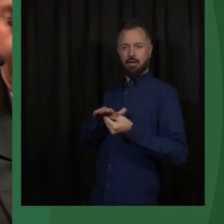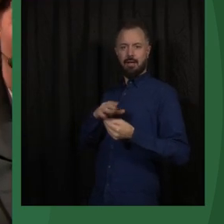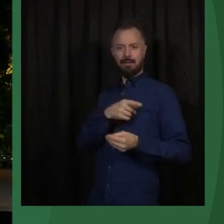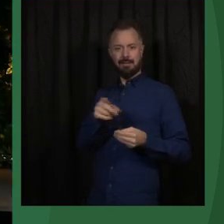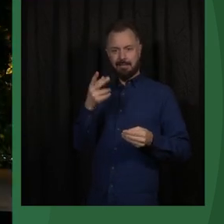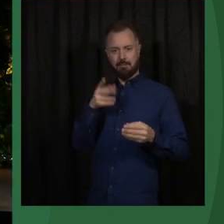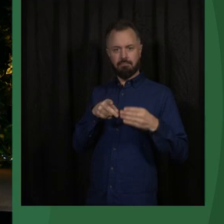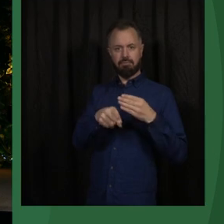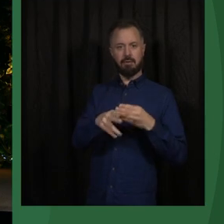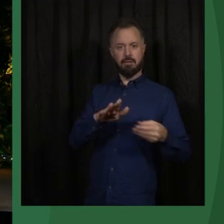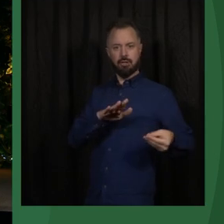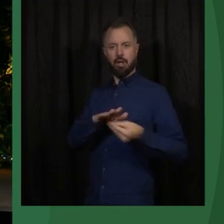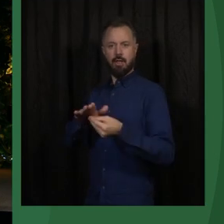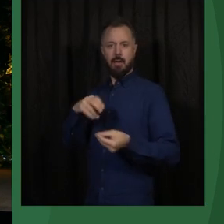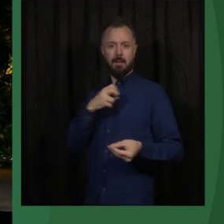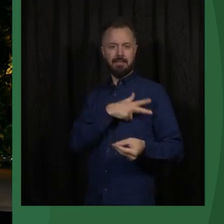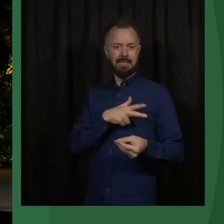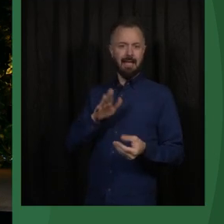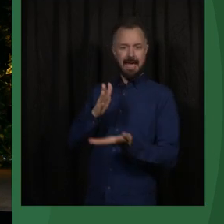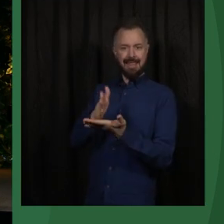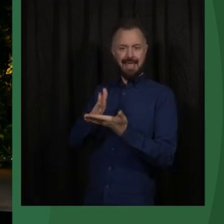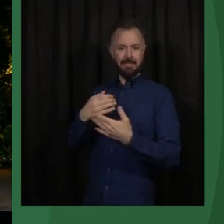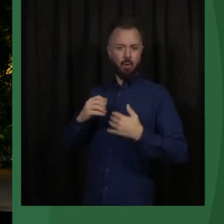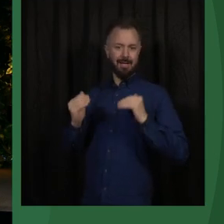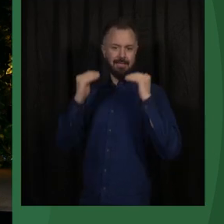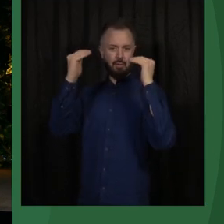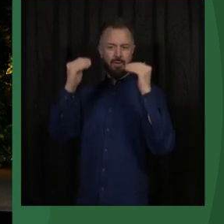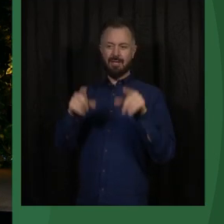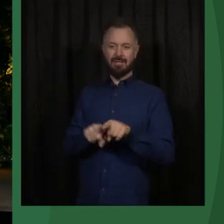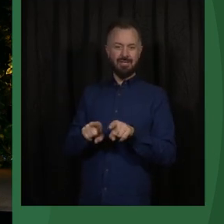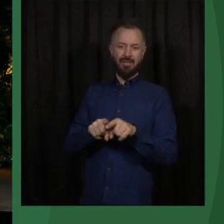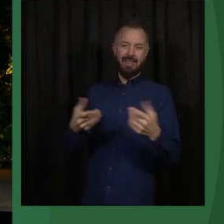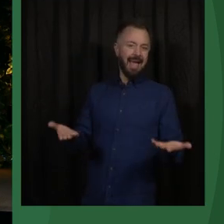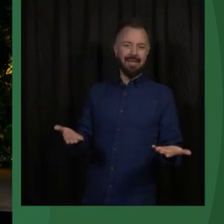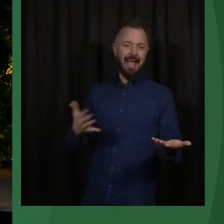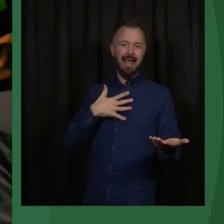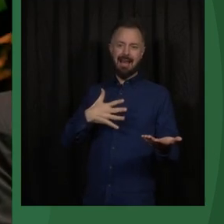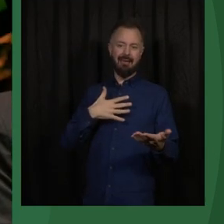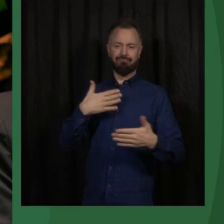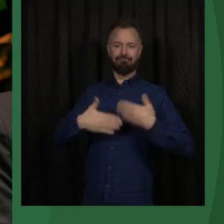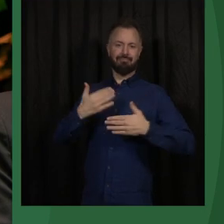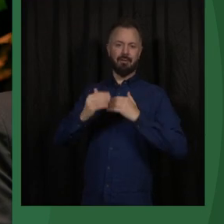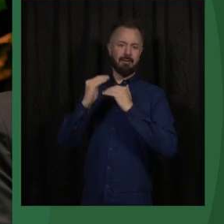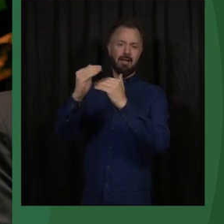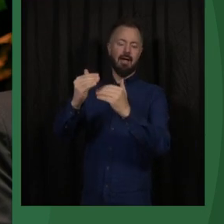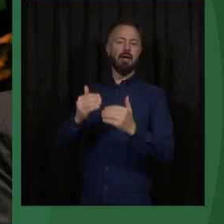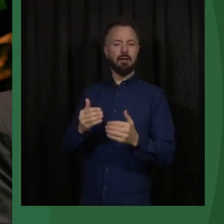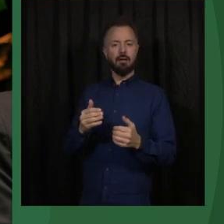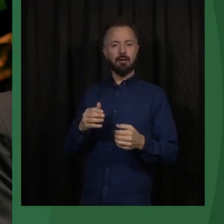aid to, you know, rights organizations. That simply isn't a viable strategy. If anything, it's actually hurting